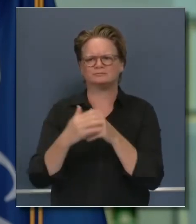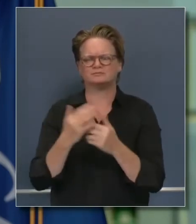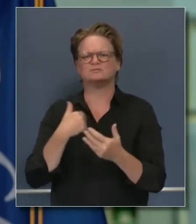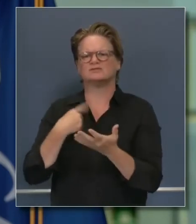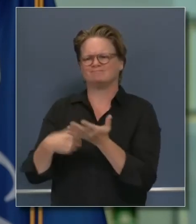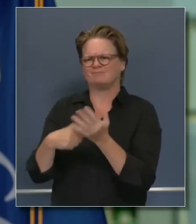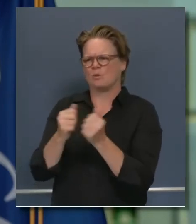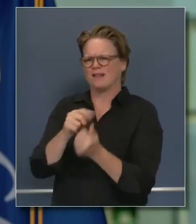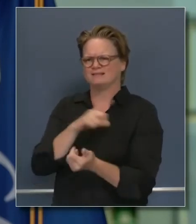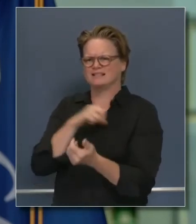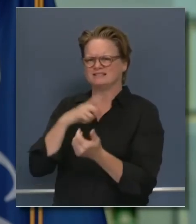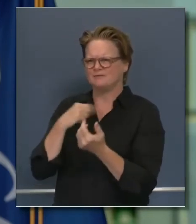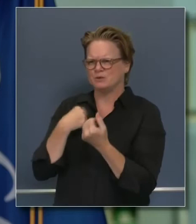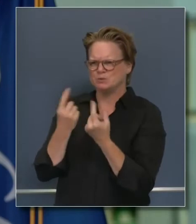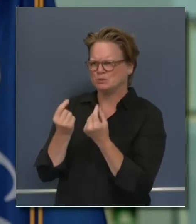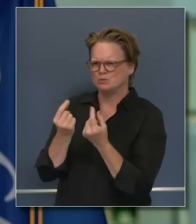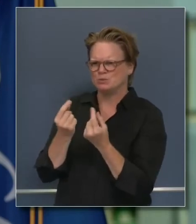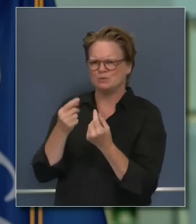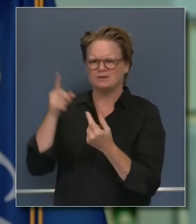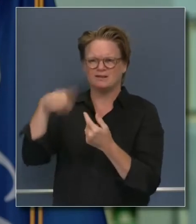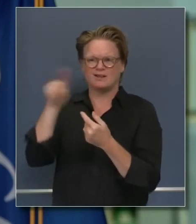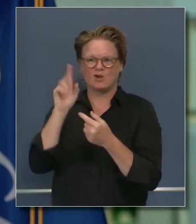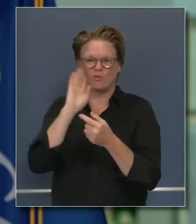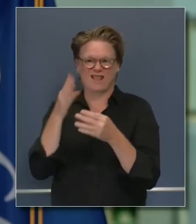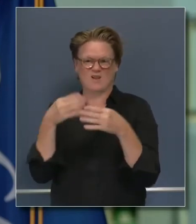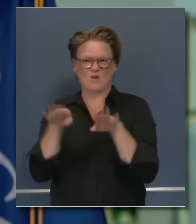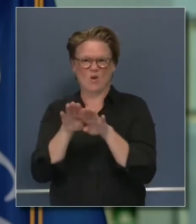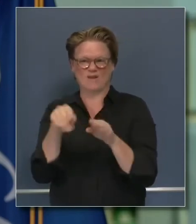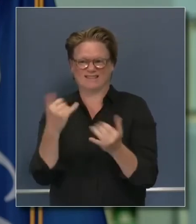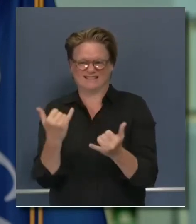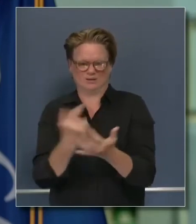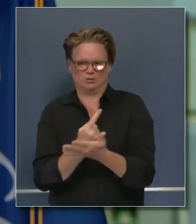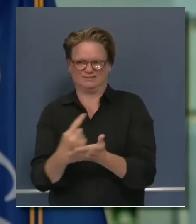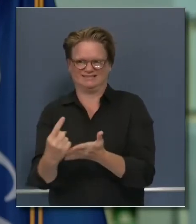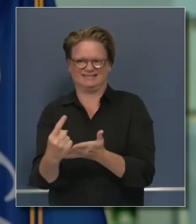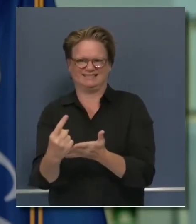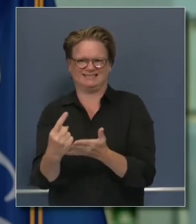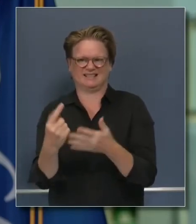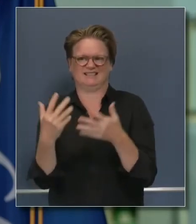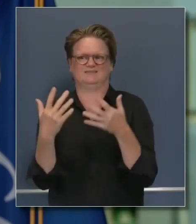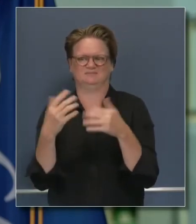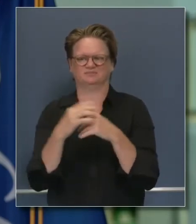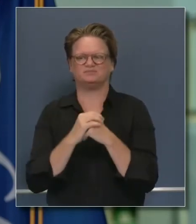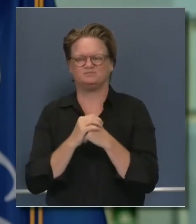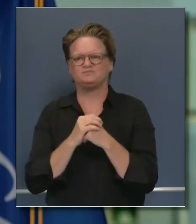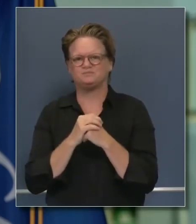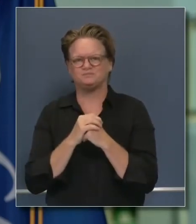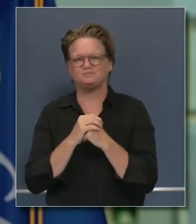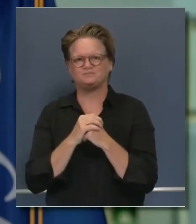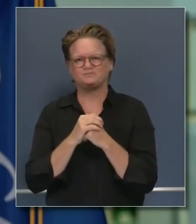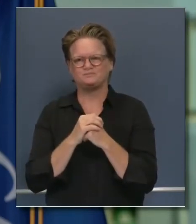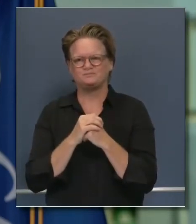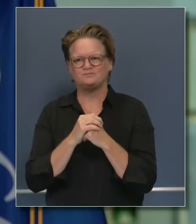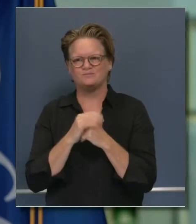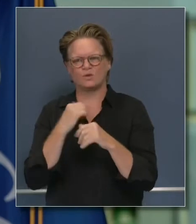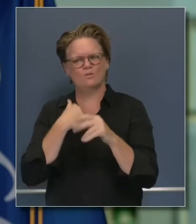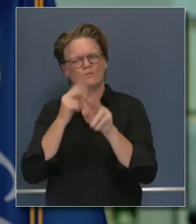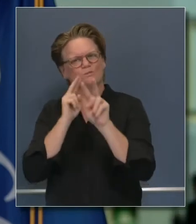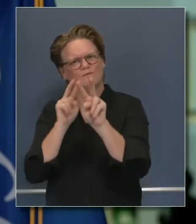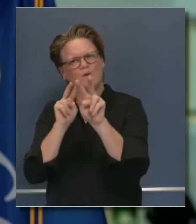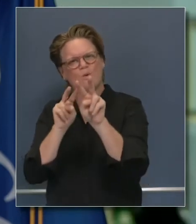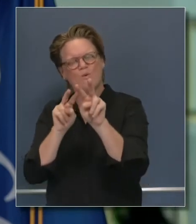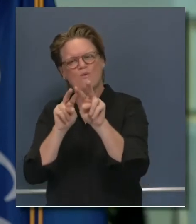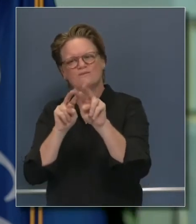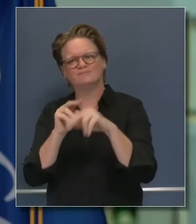this last week, this legislative session. A lot of moving parts, but progress in many of these